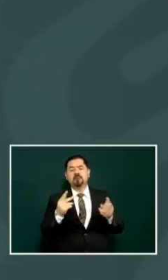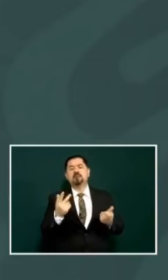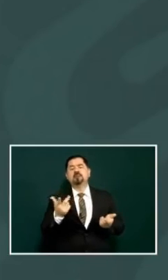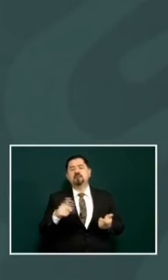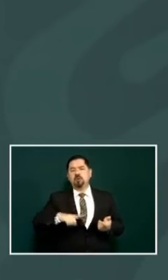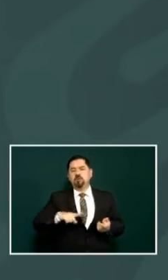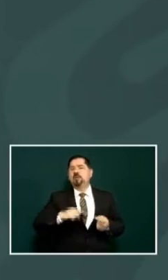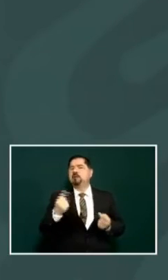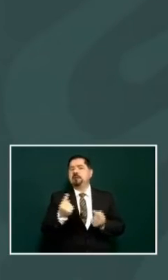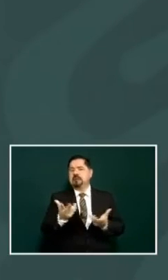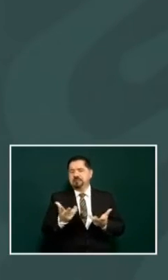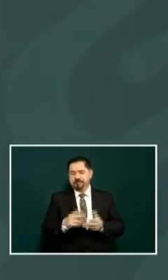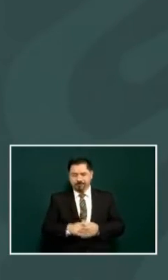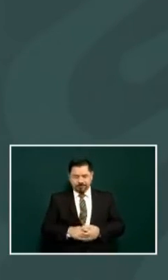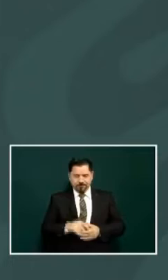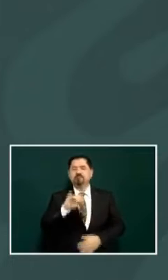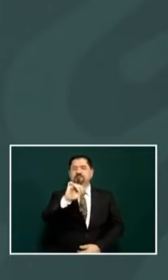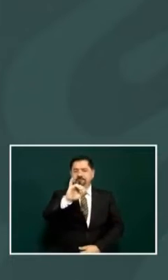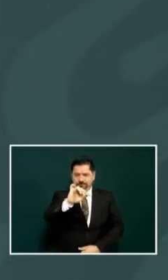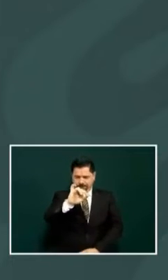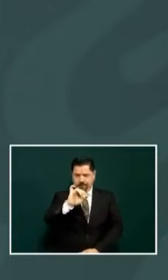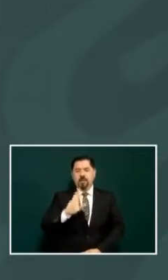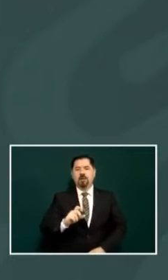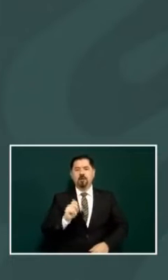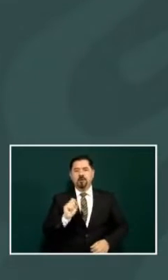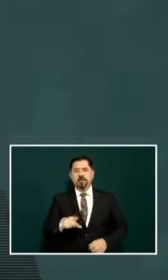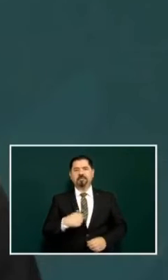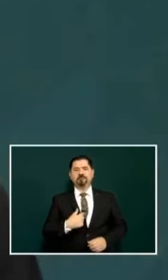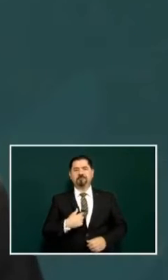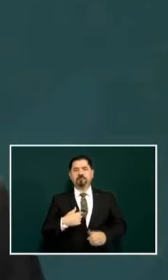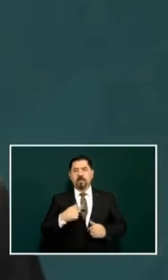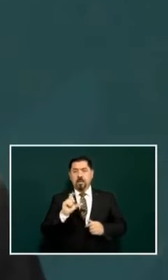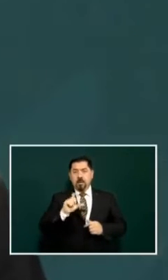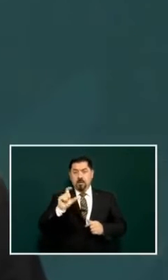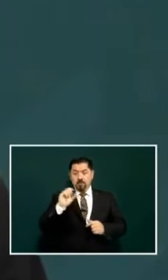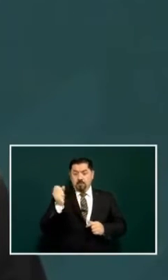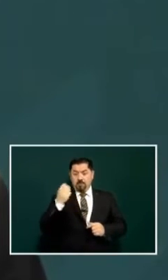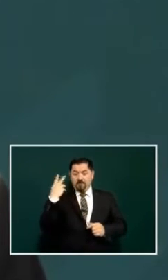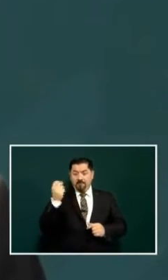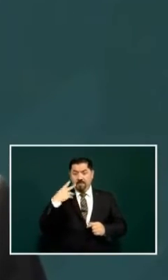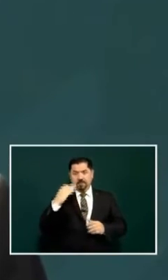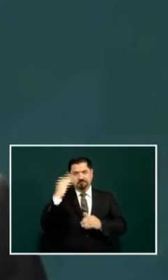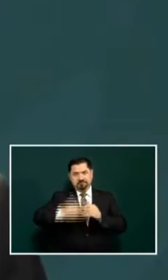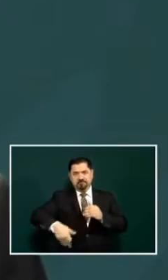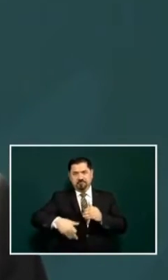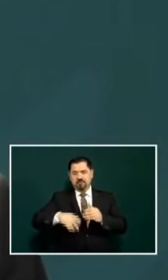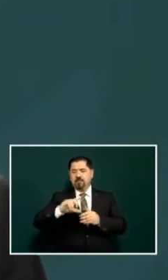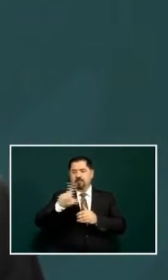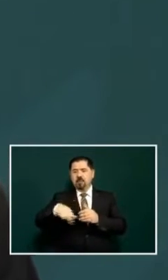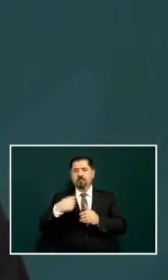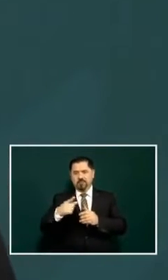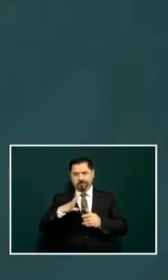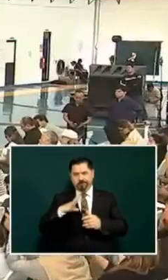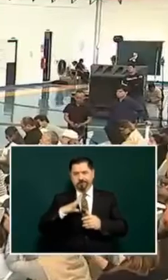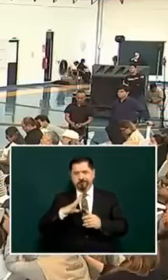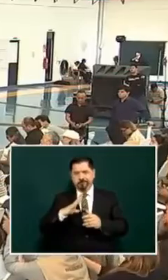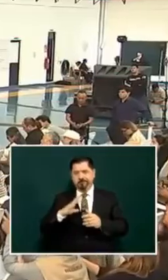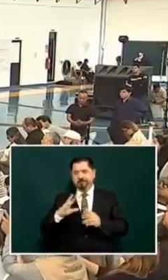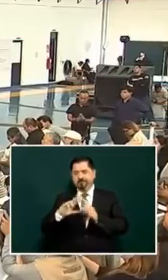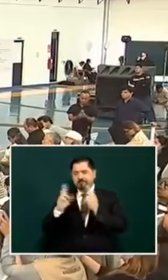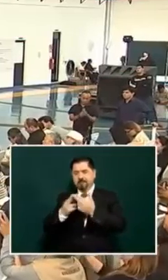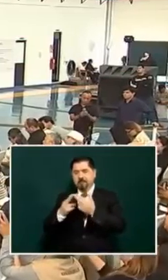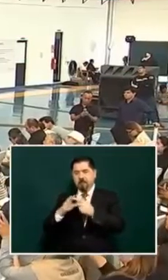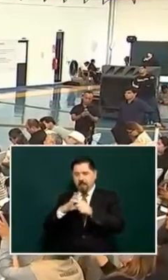I am going to be having a meeting effectively and after this meeting with you guys with mothers and